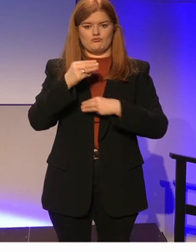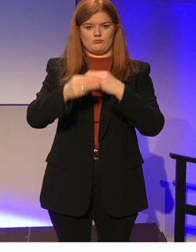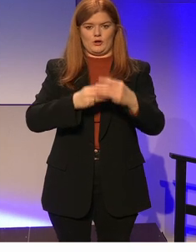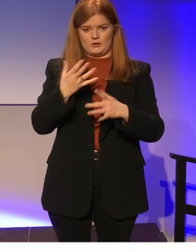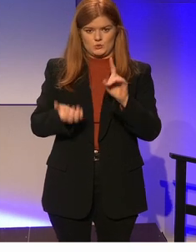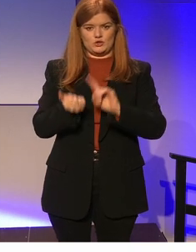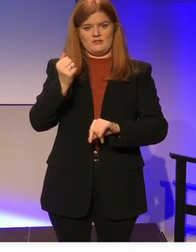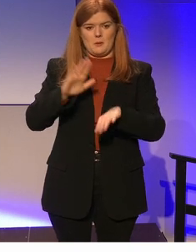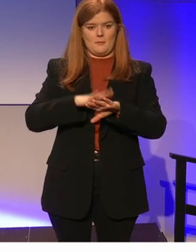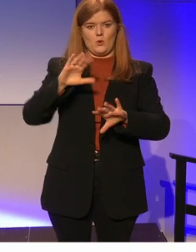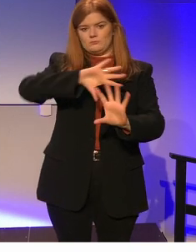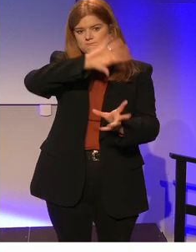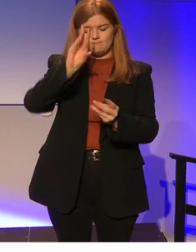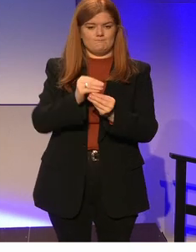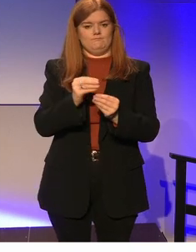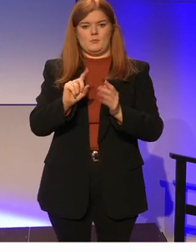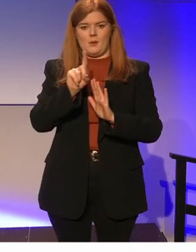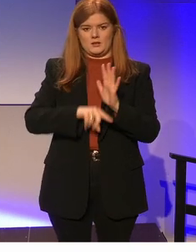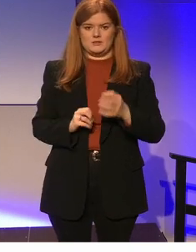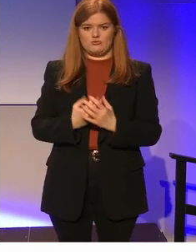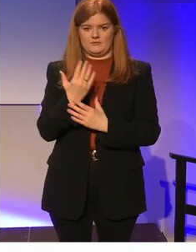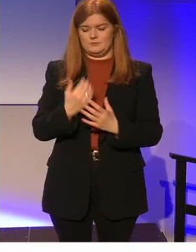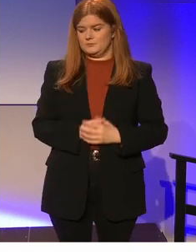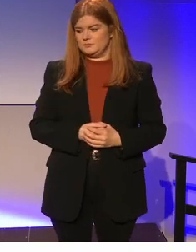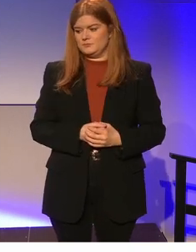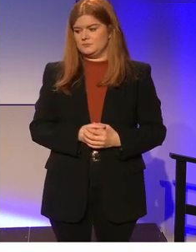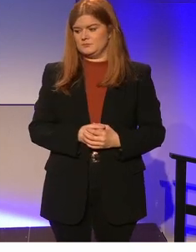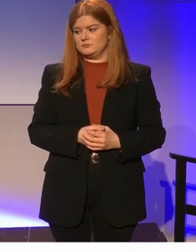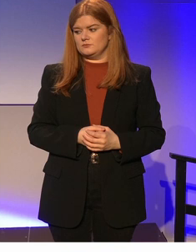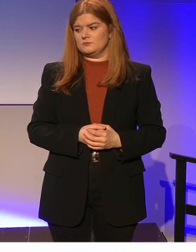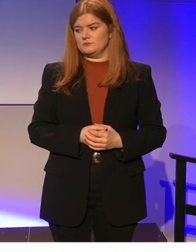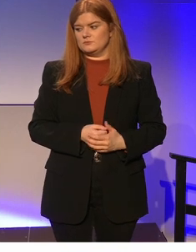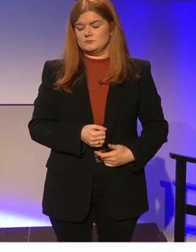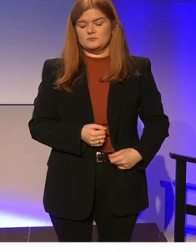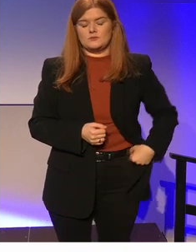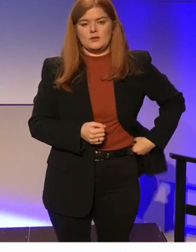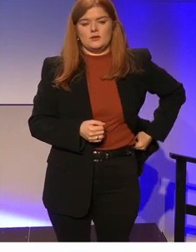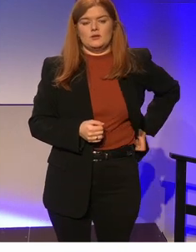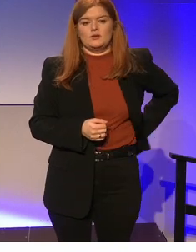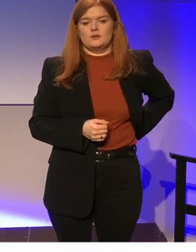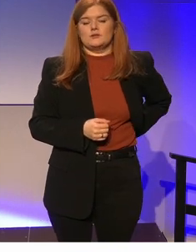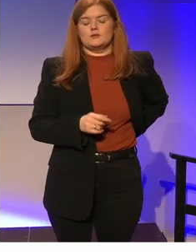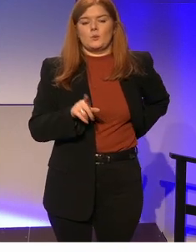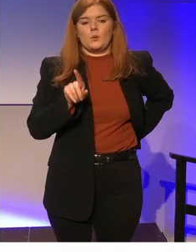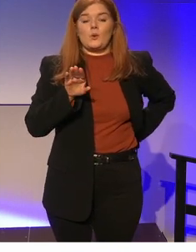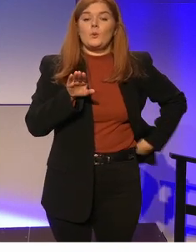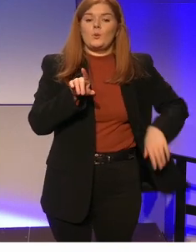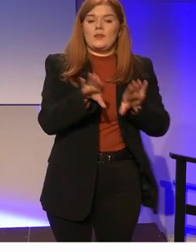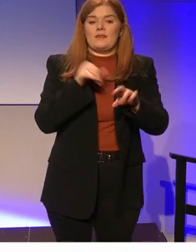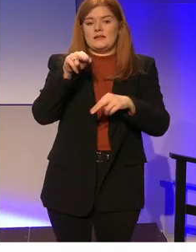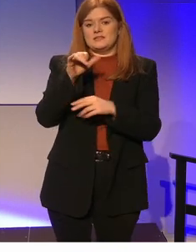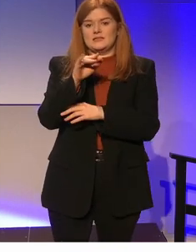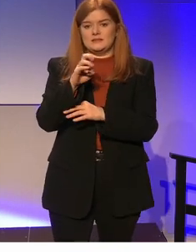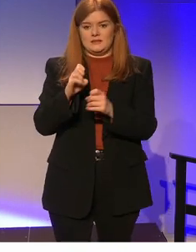of this coherent policy development. And we have not only with the NCSE, but in terms of other